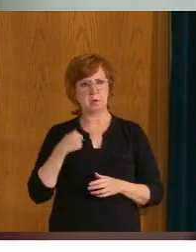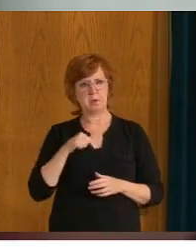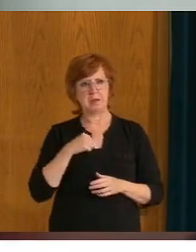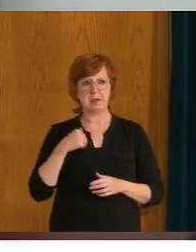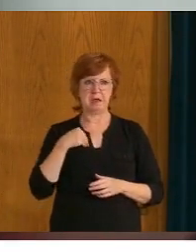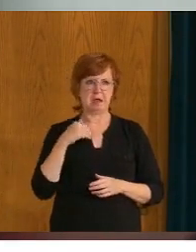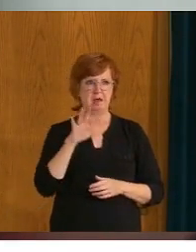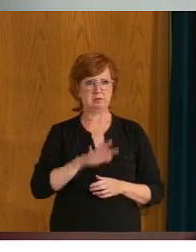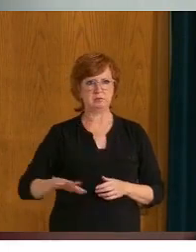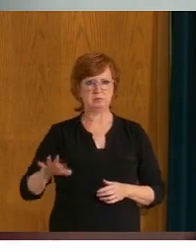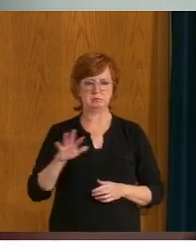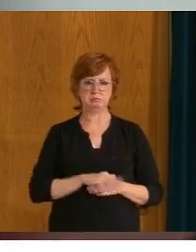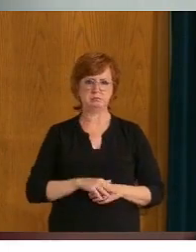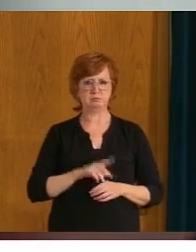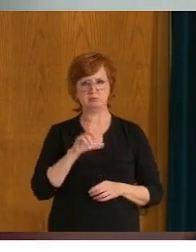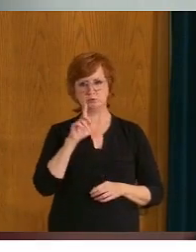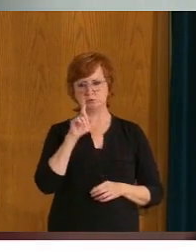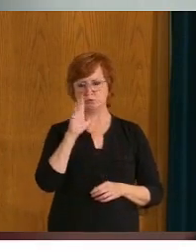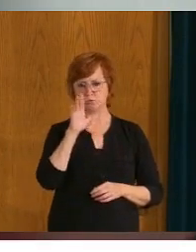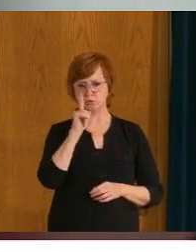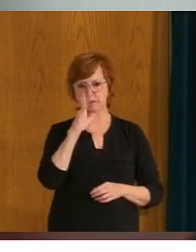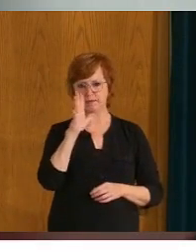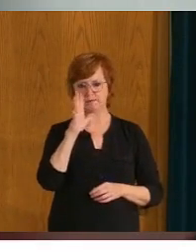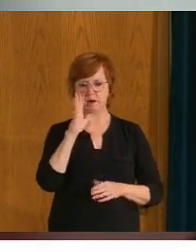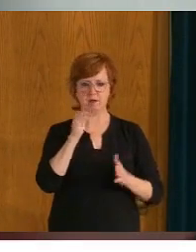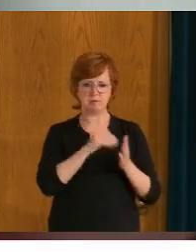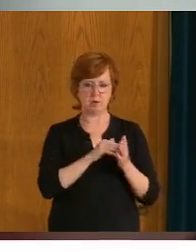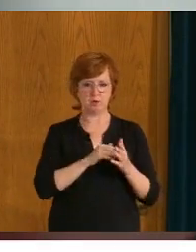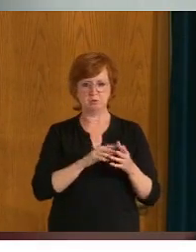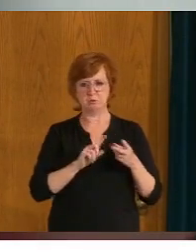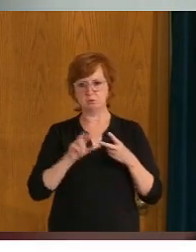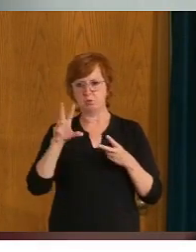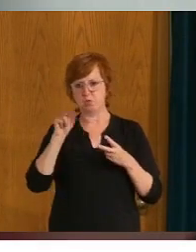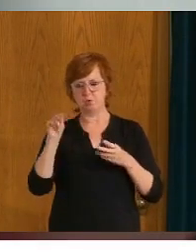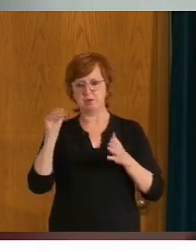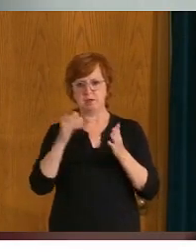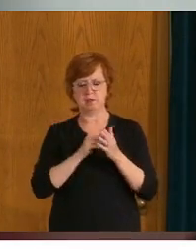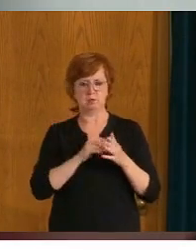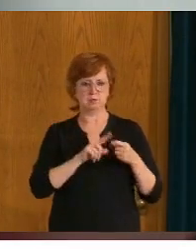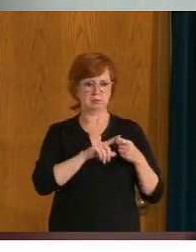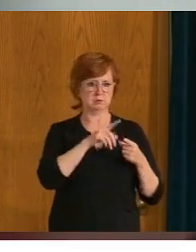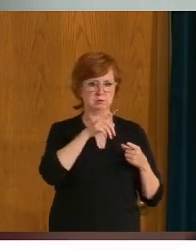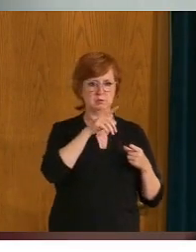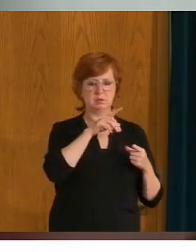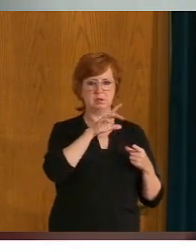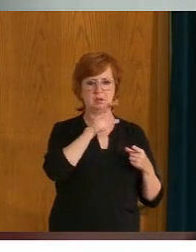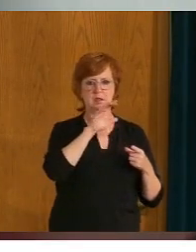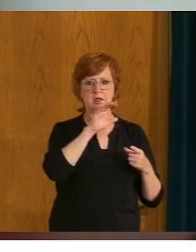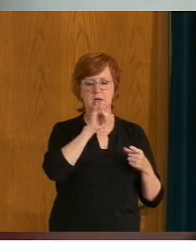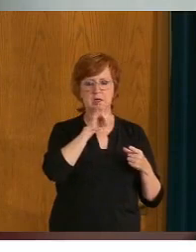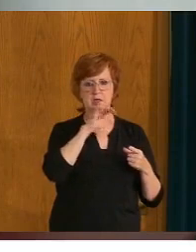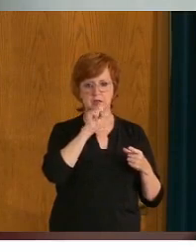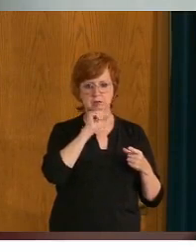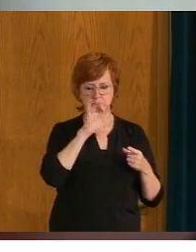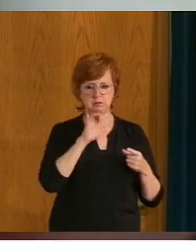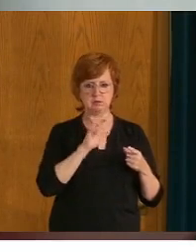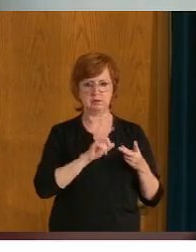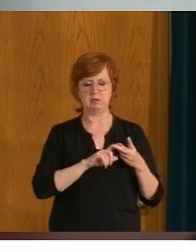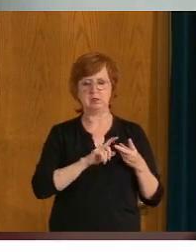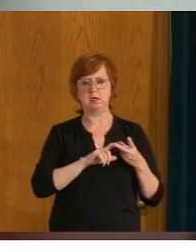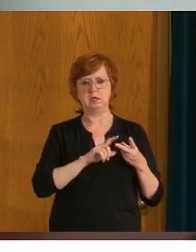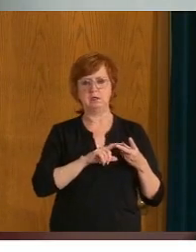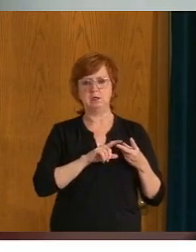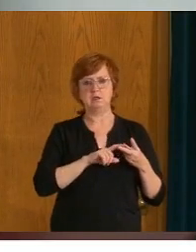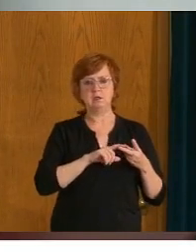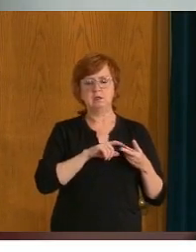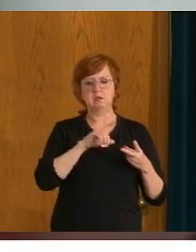30,000 dose a day capacity between the SHA pharmacy, our partners at ISC and NETHA, and as we move into this phase and,